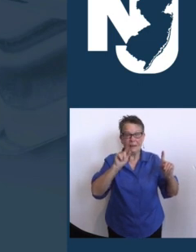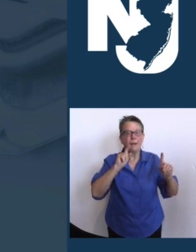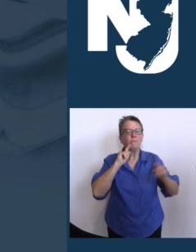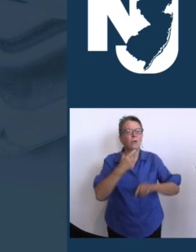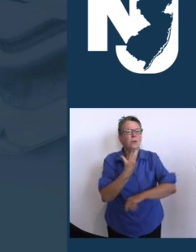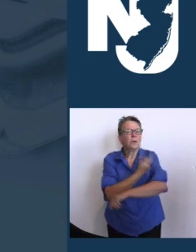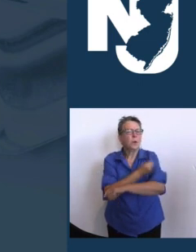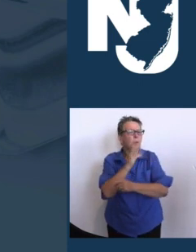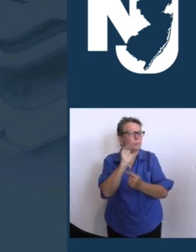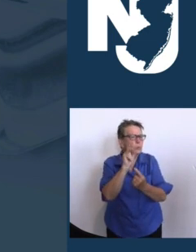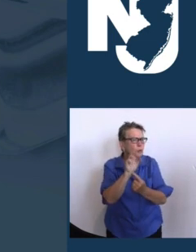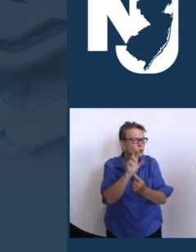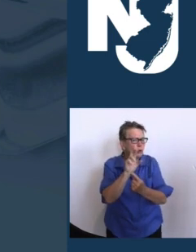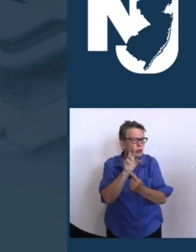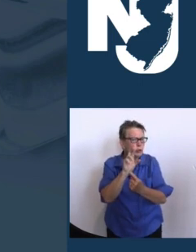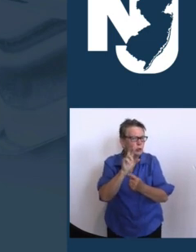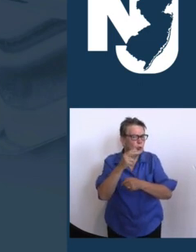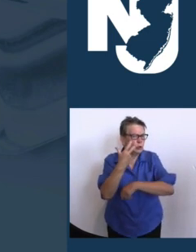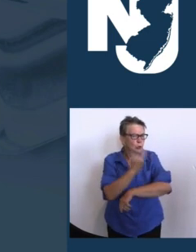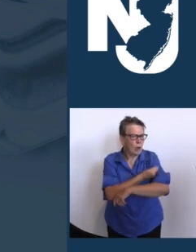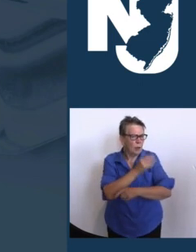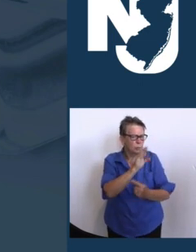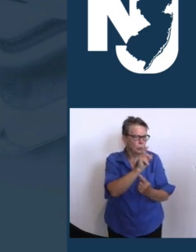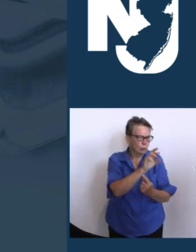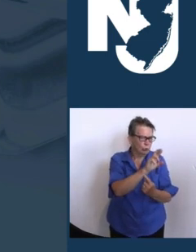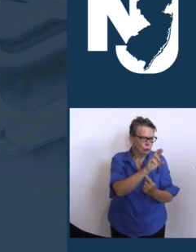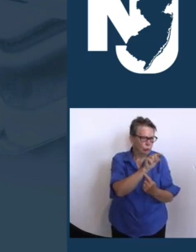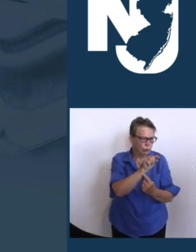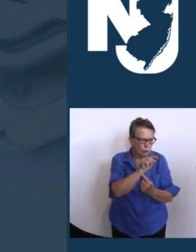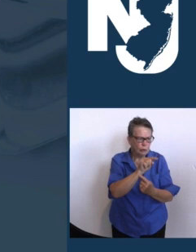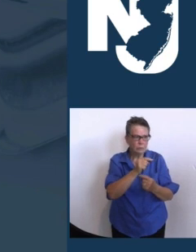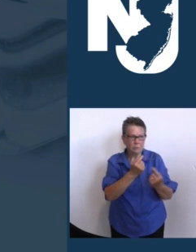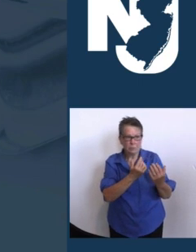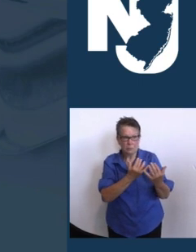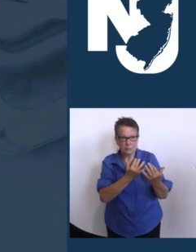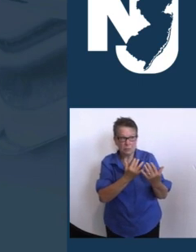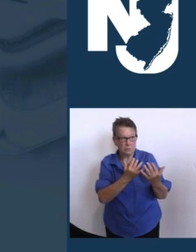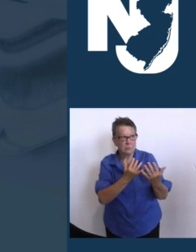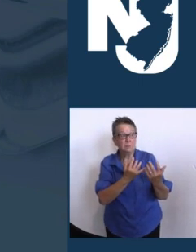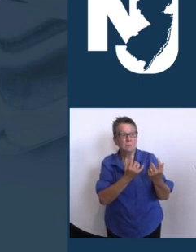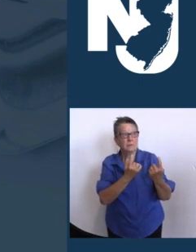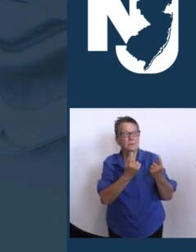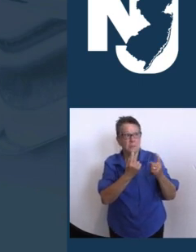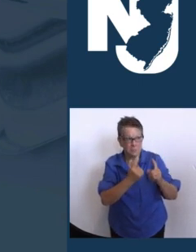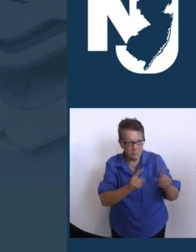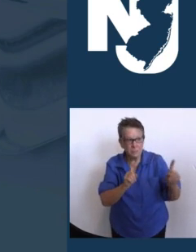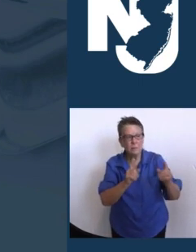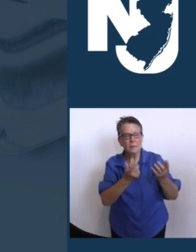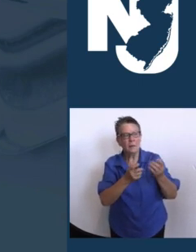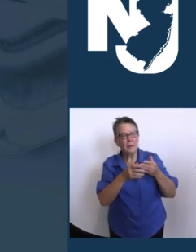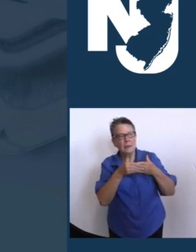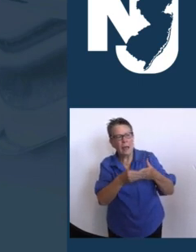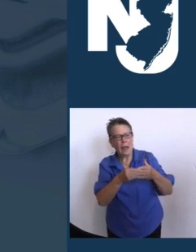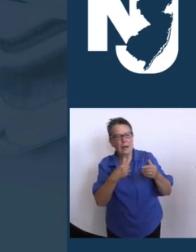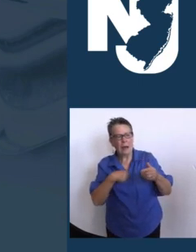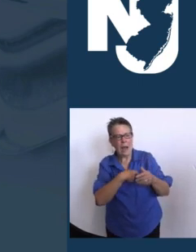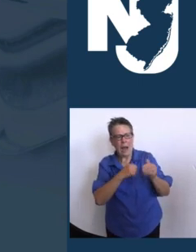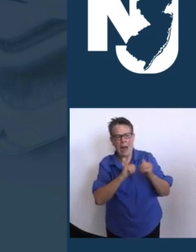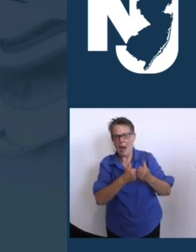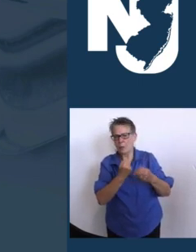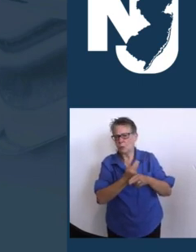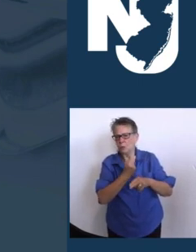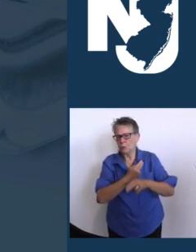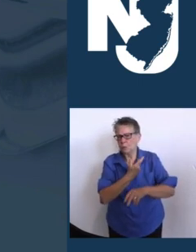we continue to work across all levels of government, from Judy and her team, obviously the Department of Health, to our county and local health